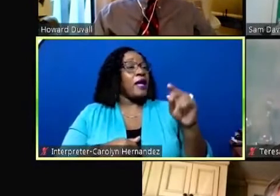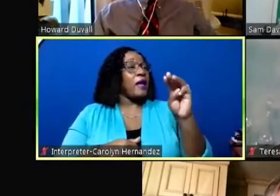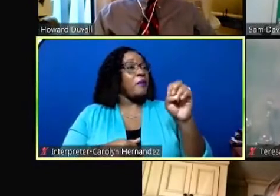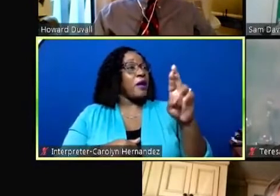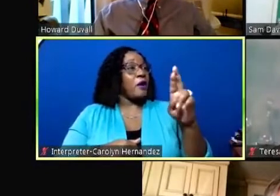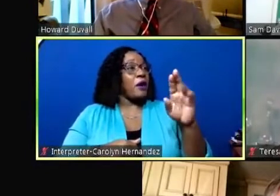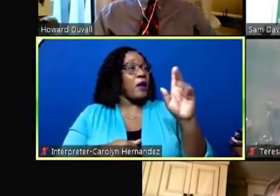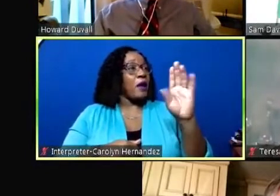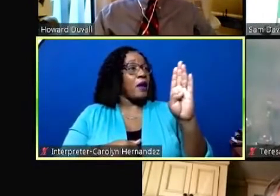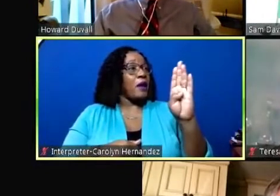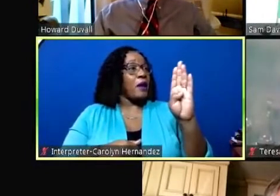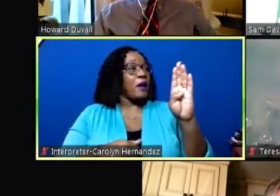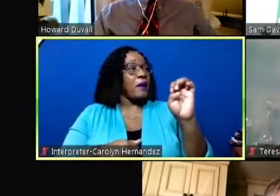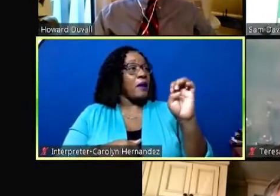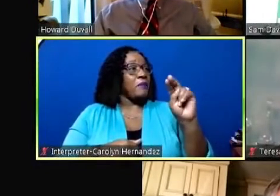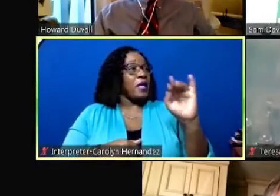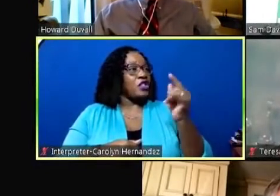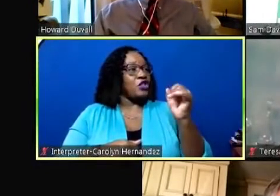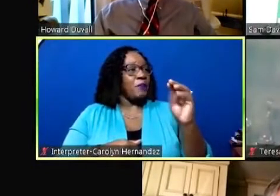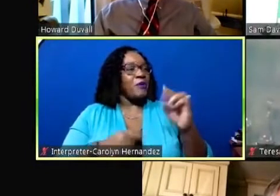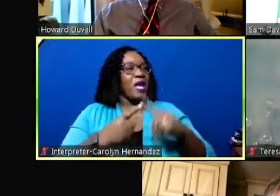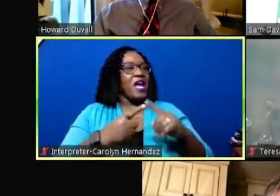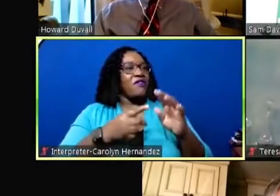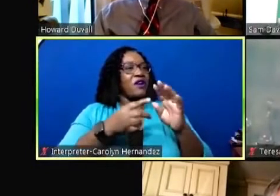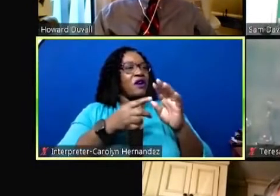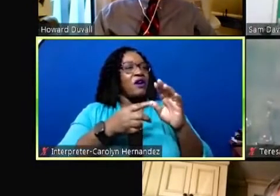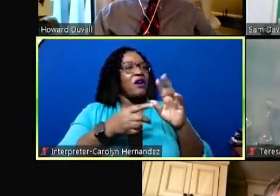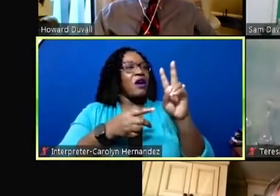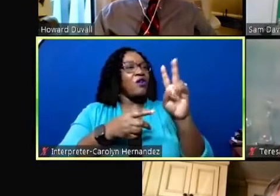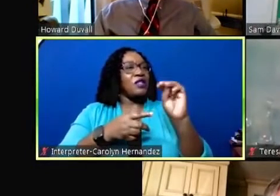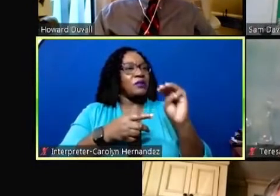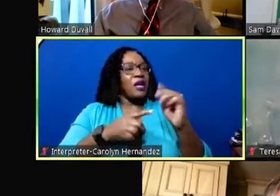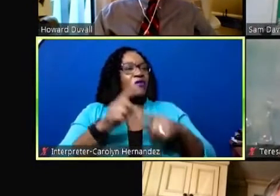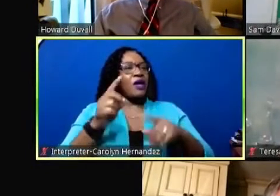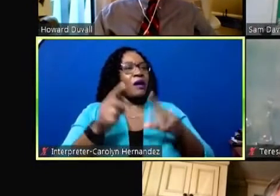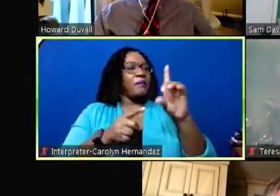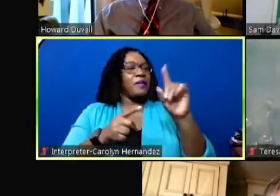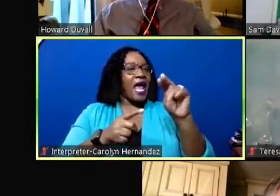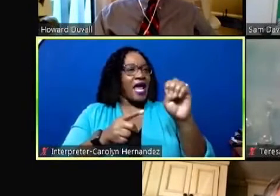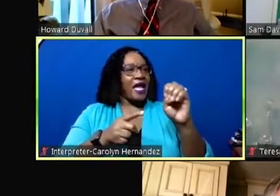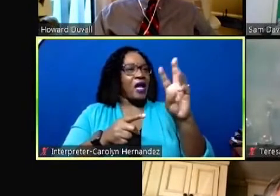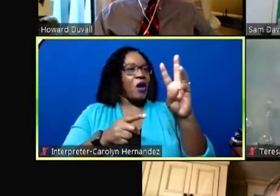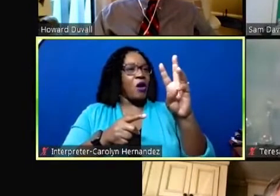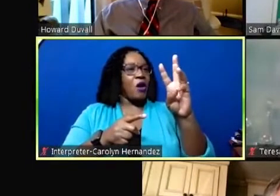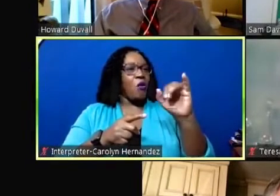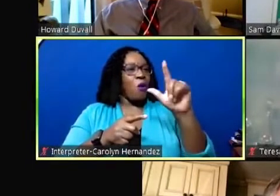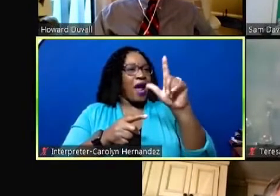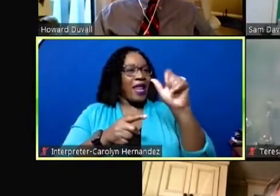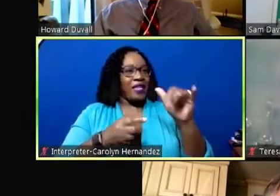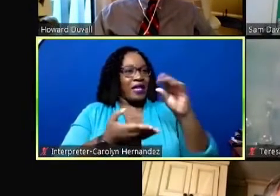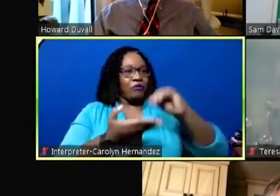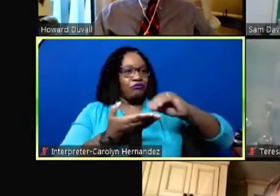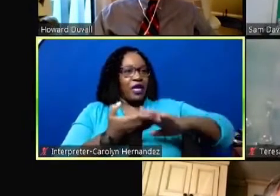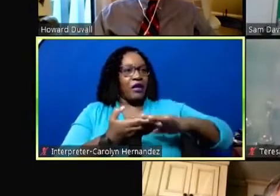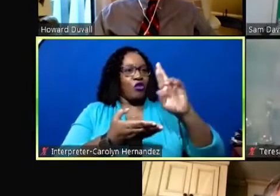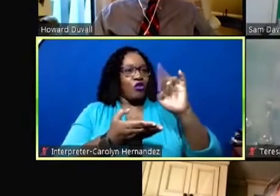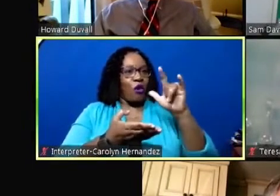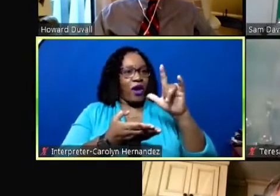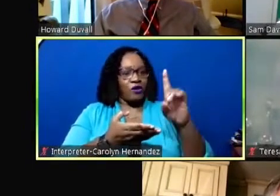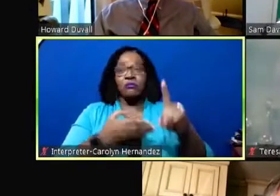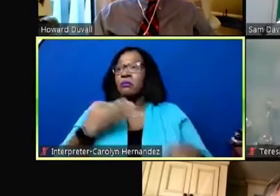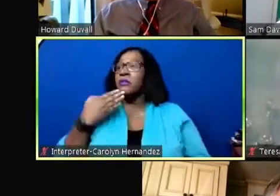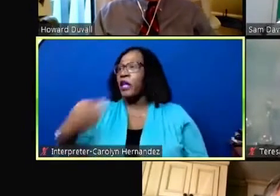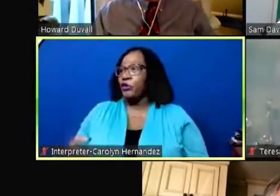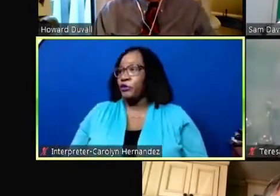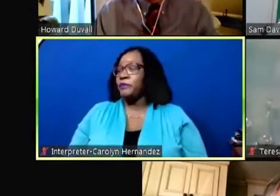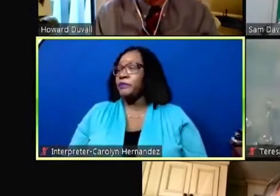time we have a voicemail message from miss diane wiley that i would like to play into the record thank you ma'am